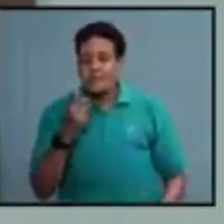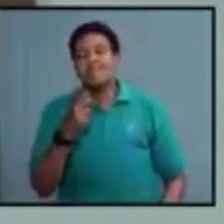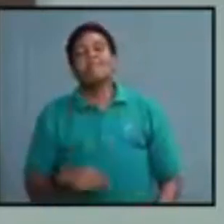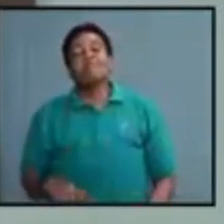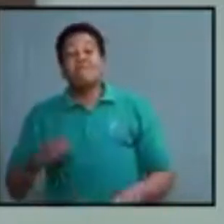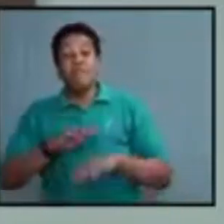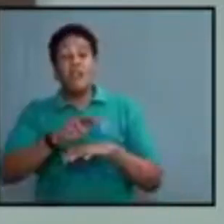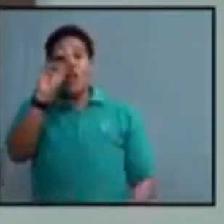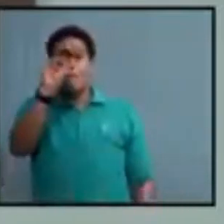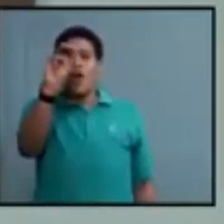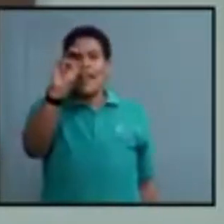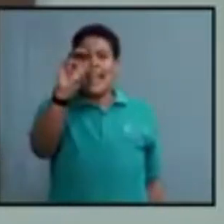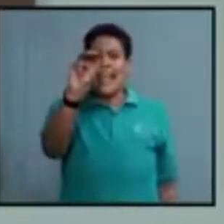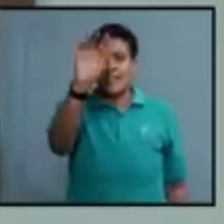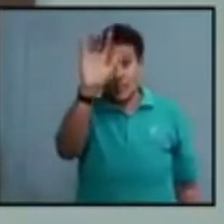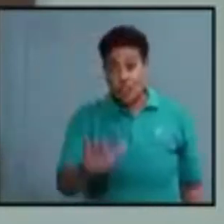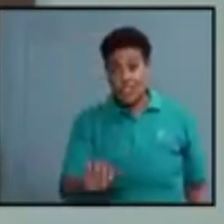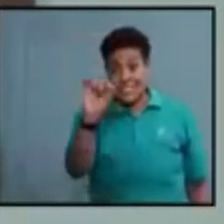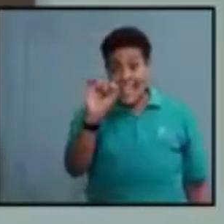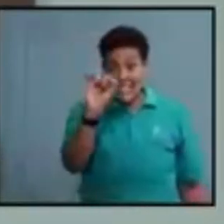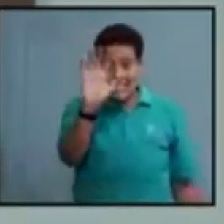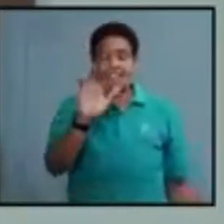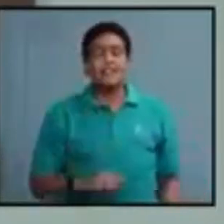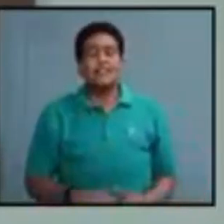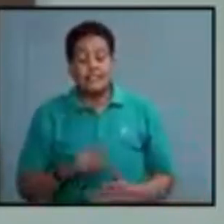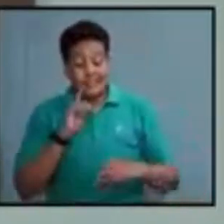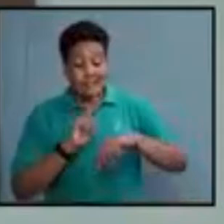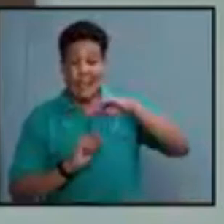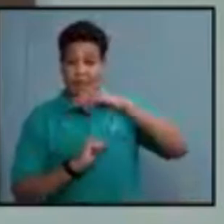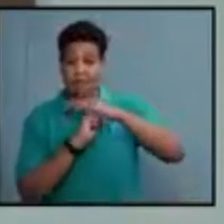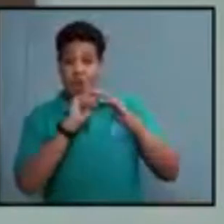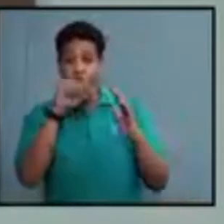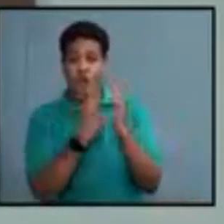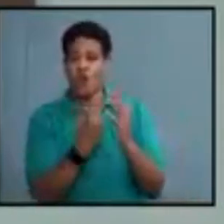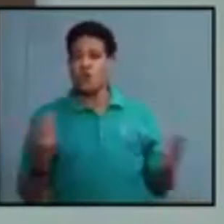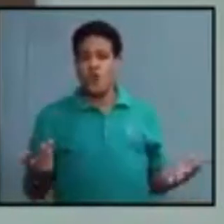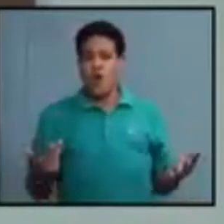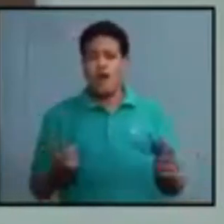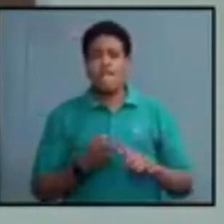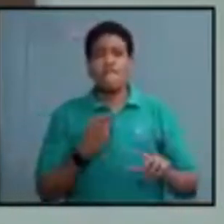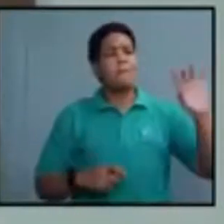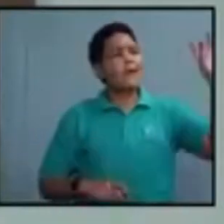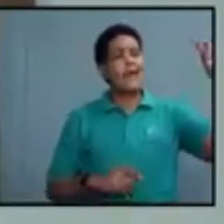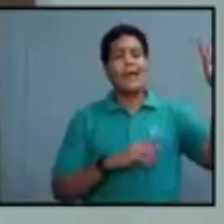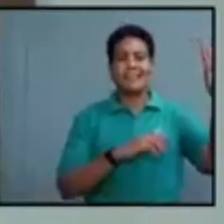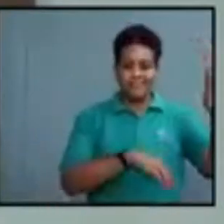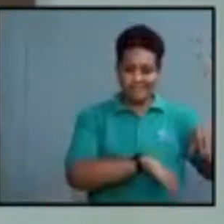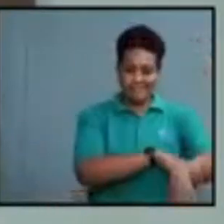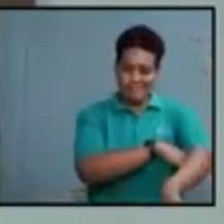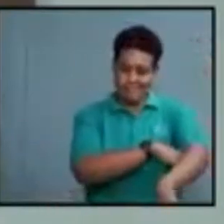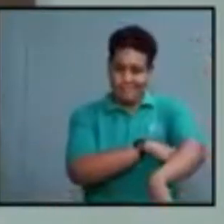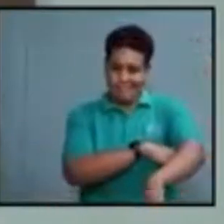On Mondays to Saturdays, the curfew hours will be from 8 p.m.